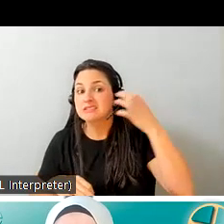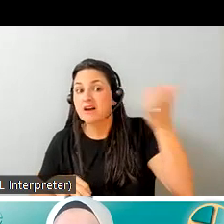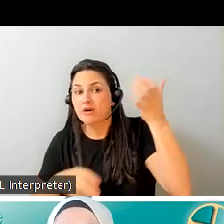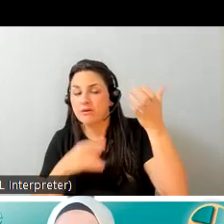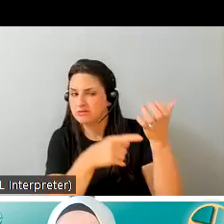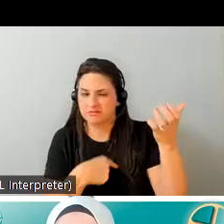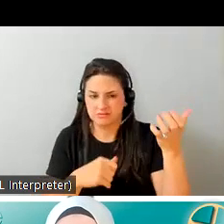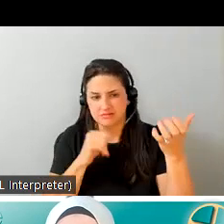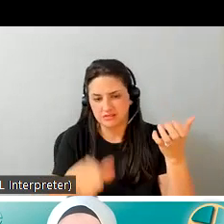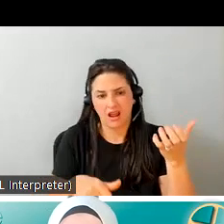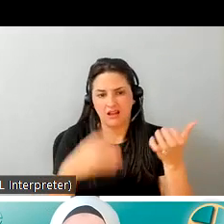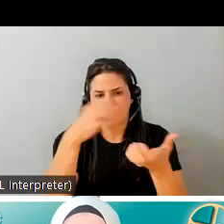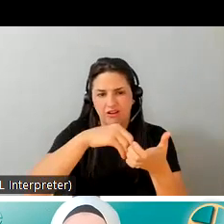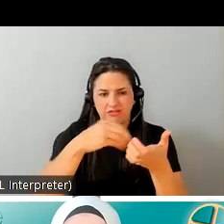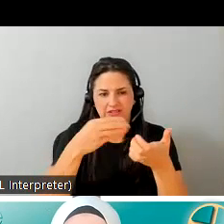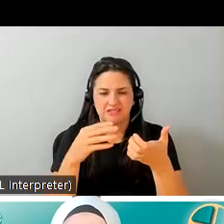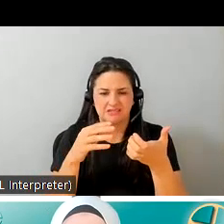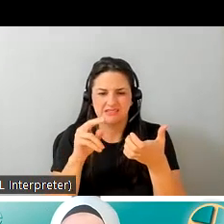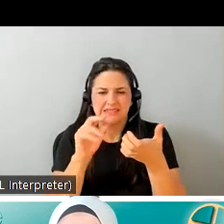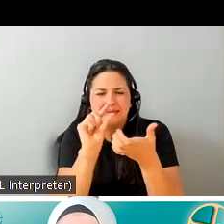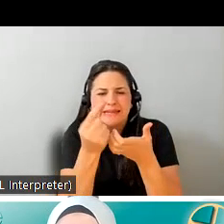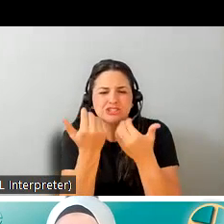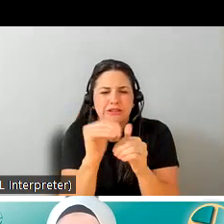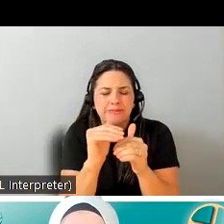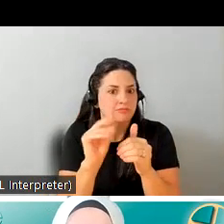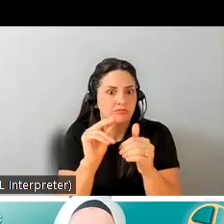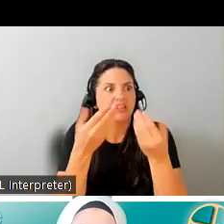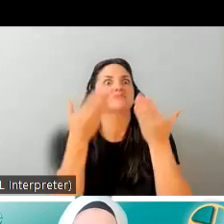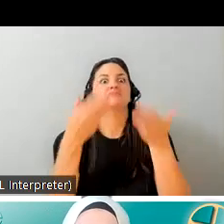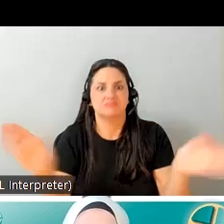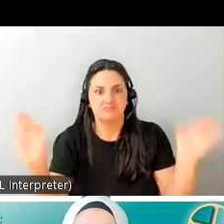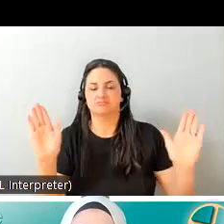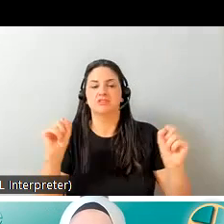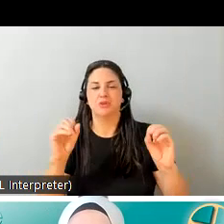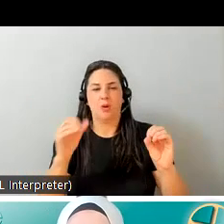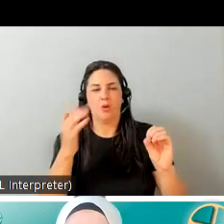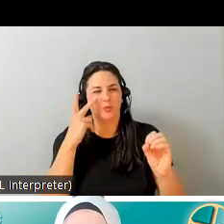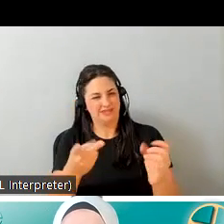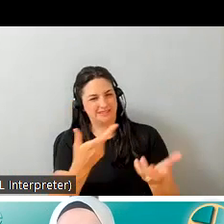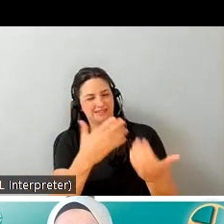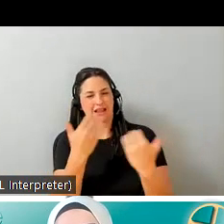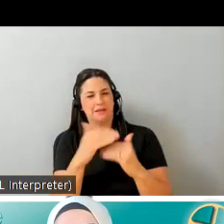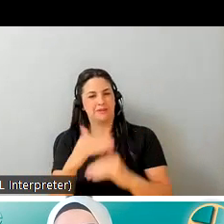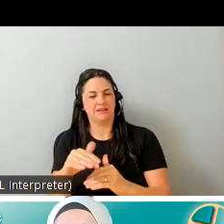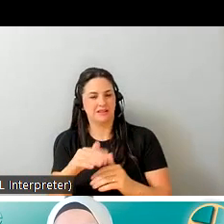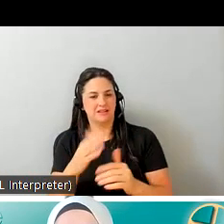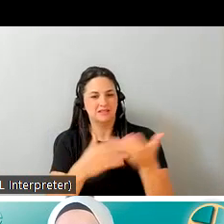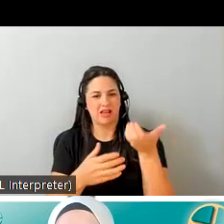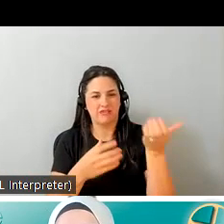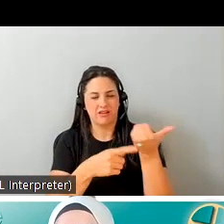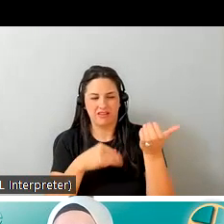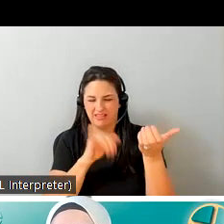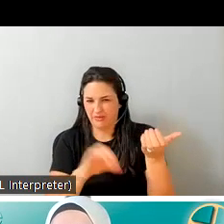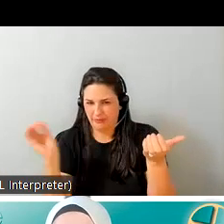hits a much bigger audience and that's why we see quite a bit of limitations um in regards to a lot of the assistive tech out